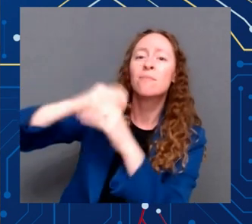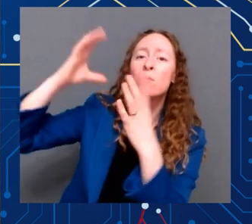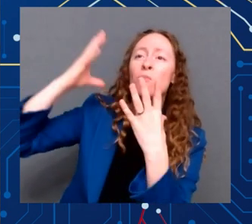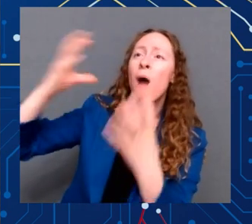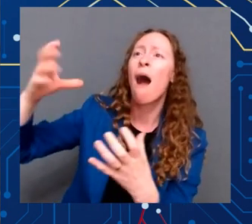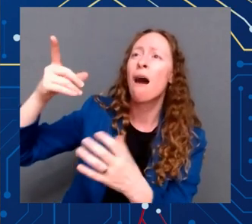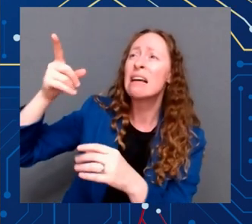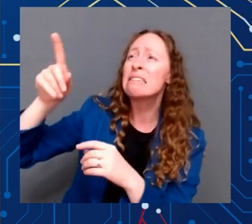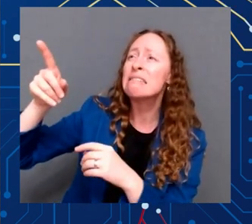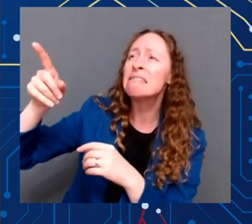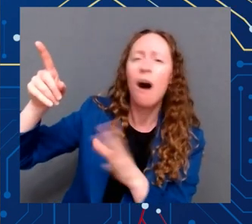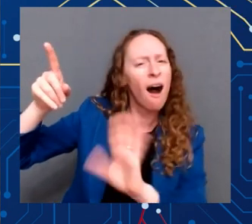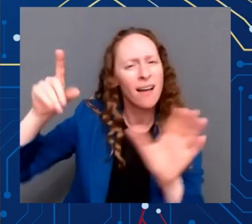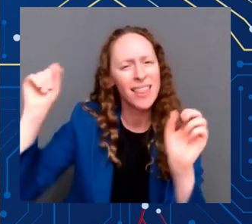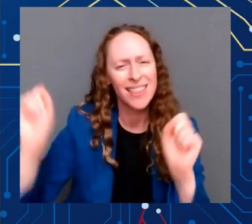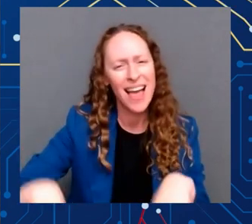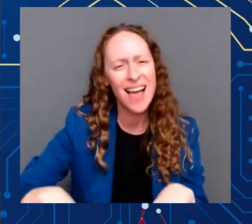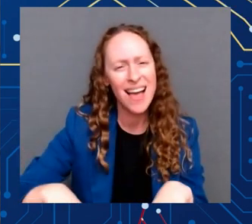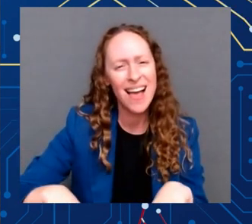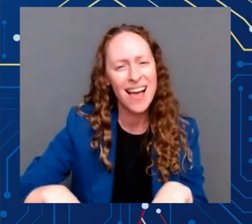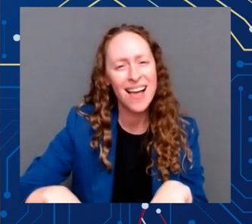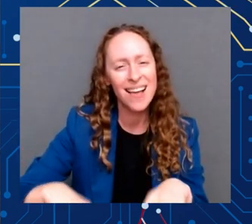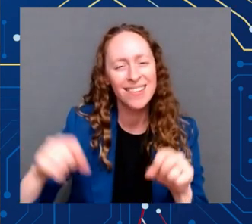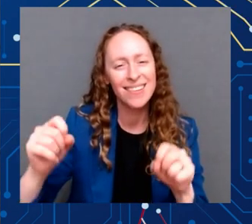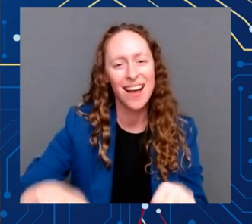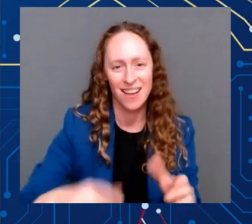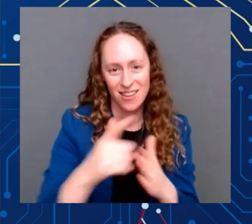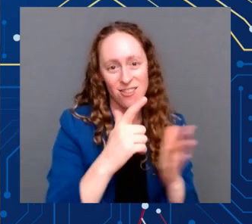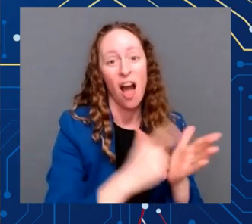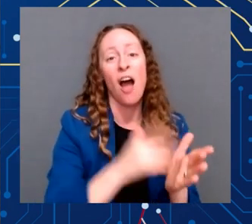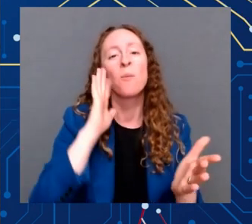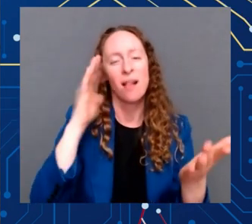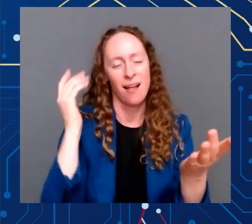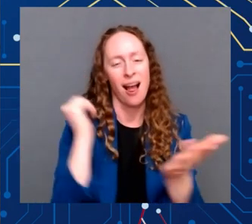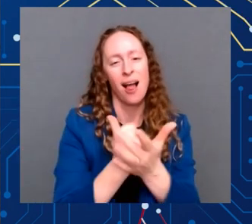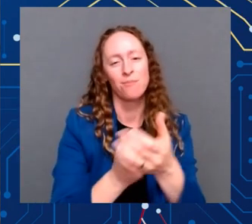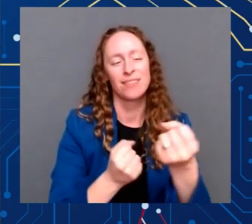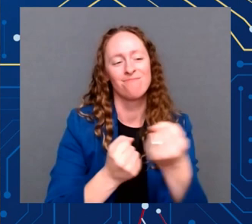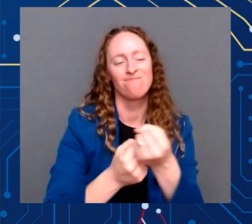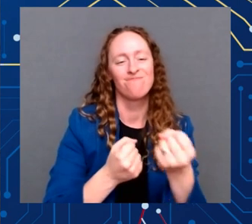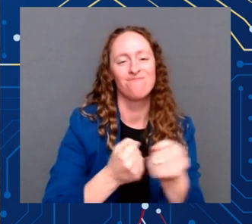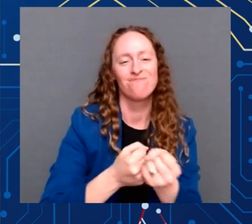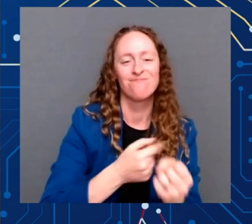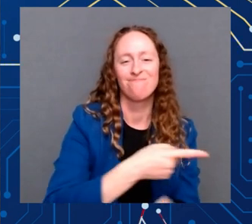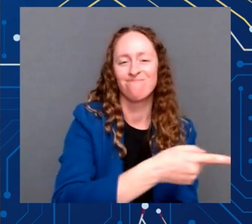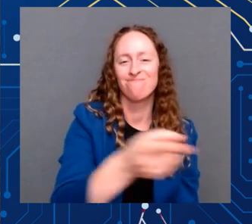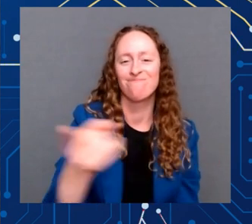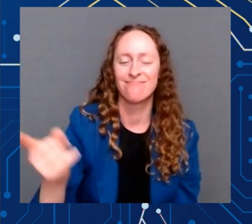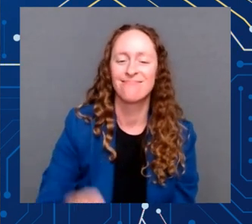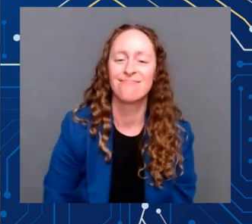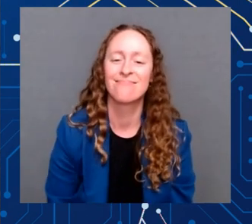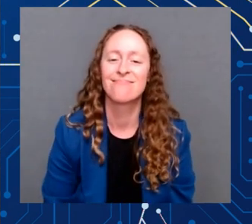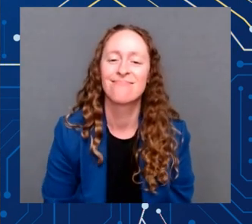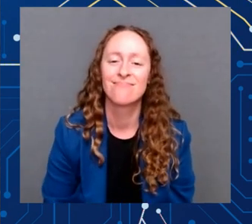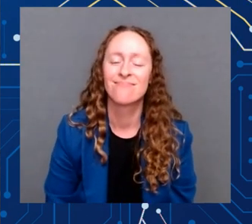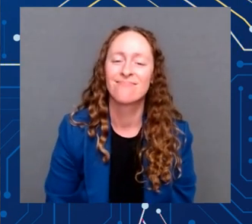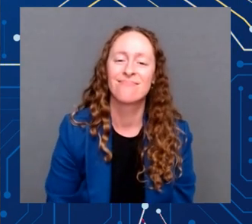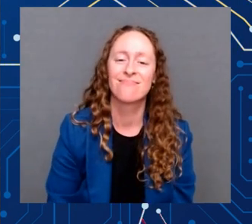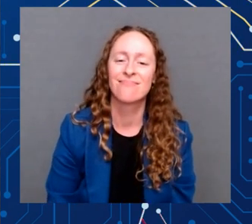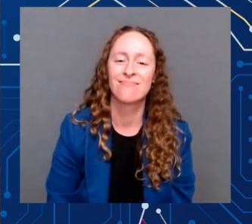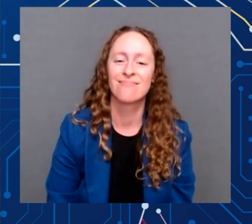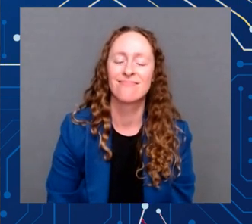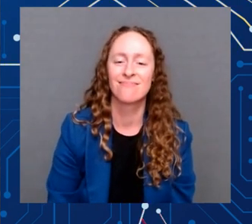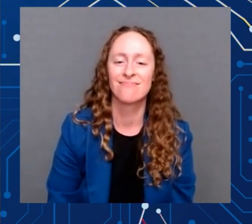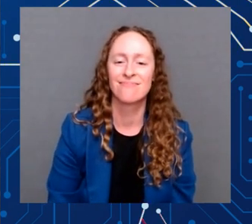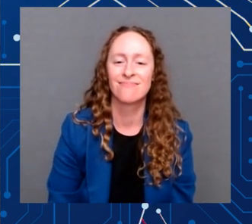this. Last month, I awarded Steve Jobs' Presidential Medal of Freedom posthumously. At every turn of his life,